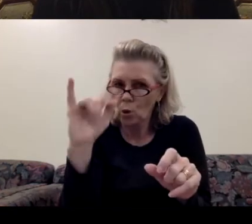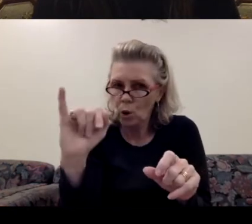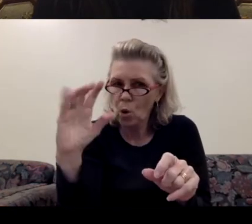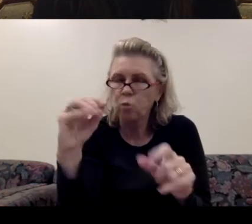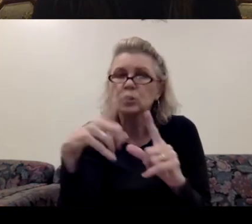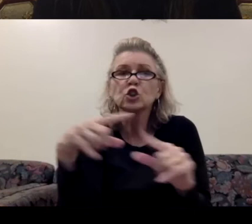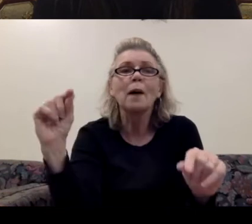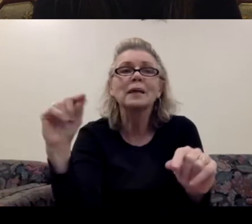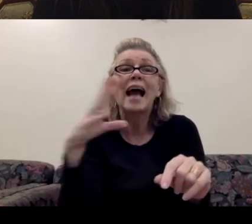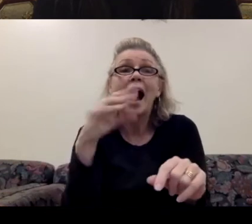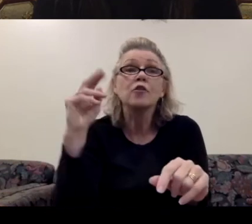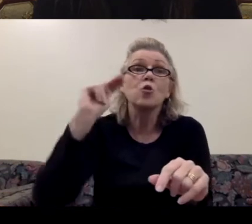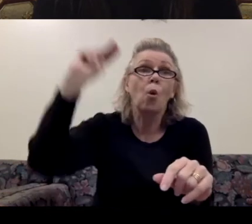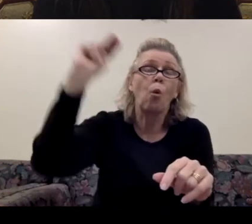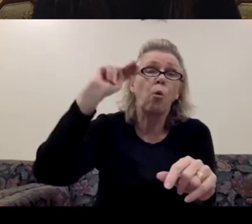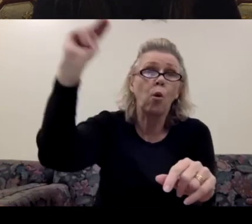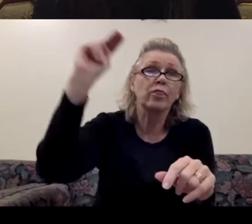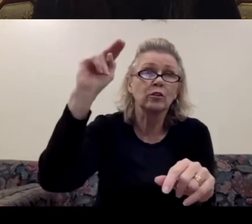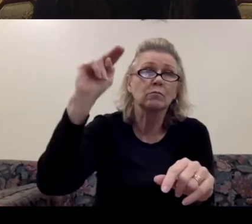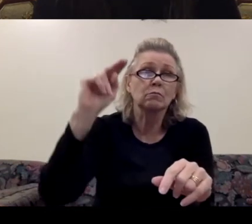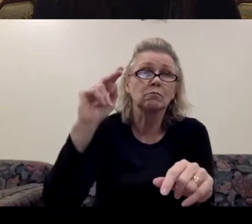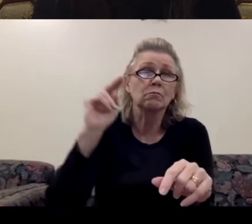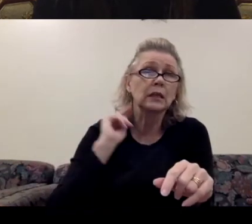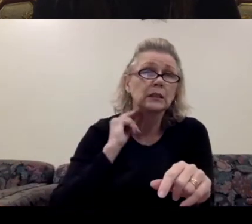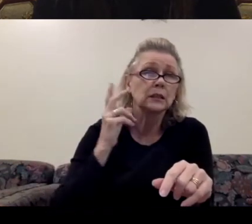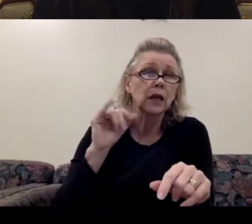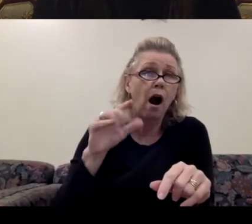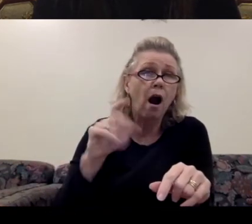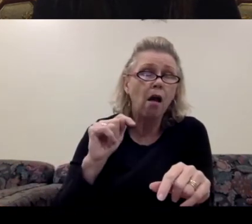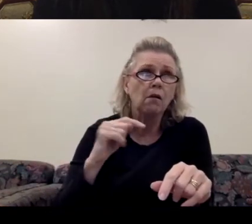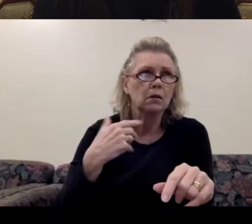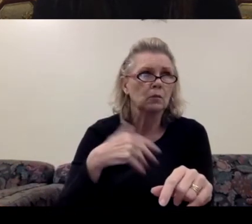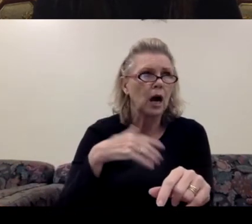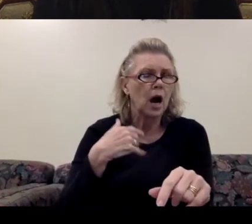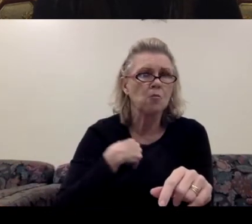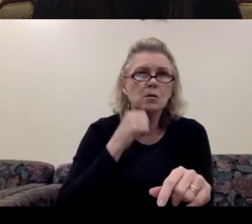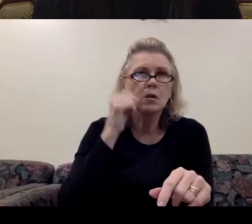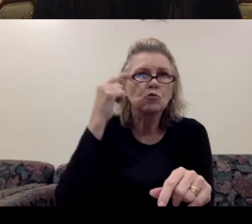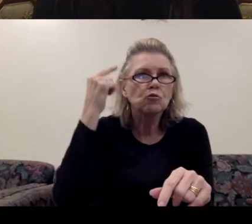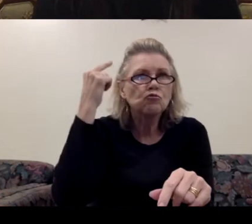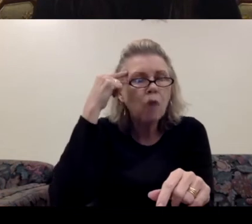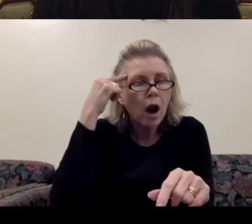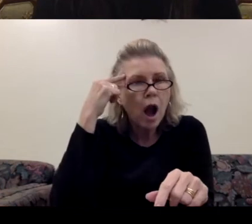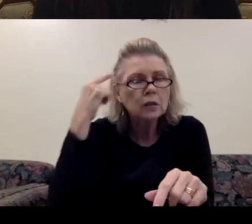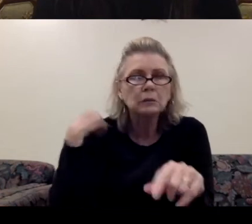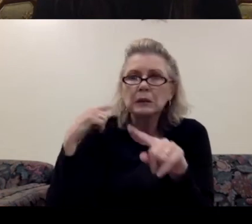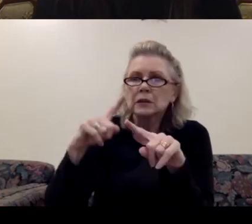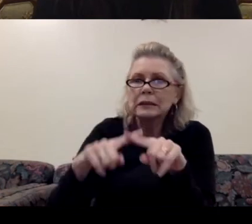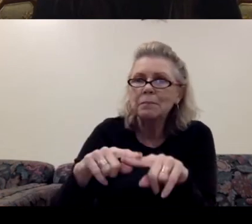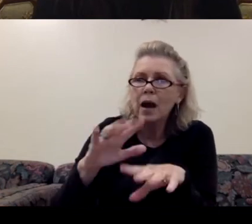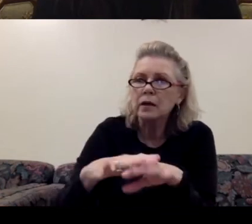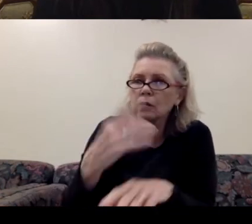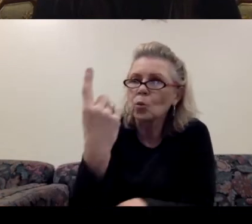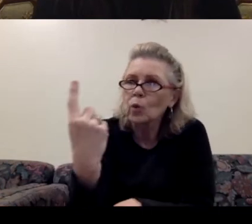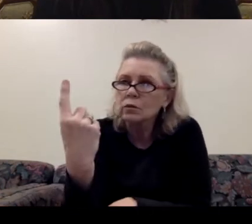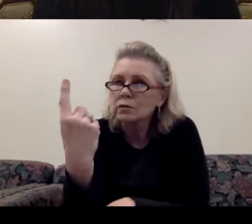Northern dialect. And I, and I was, didn't realize that I was dependent upon this one single